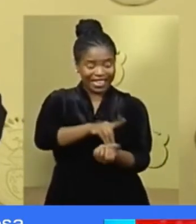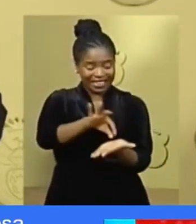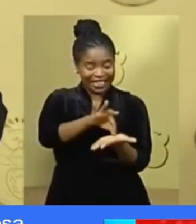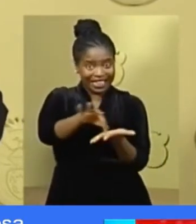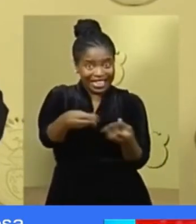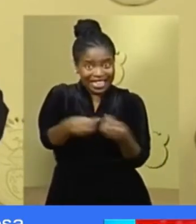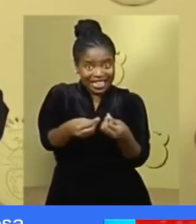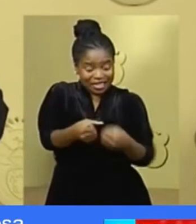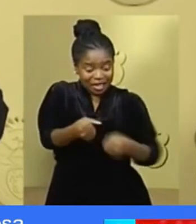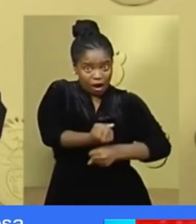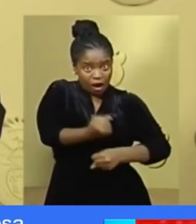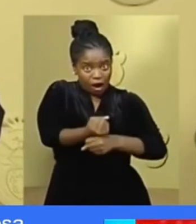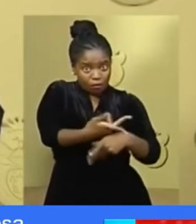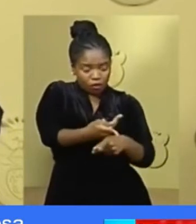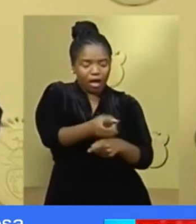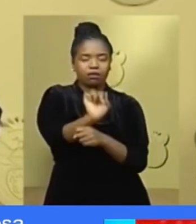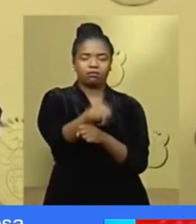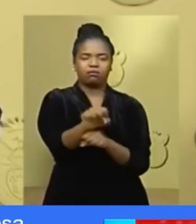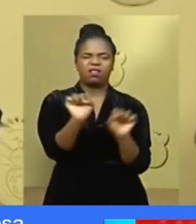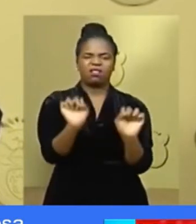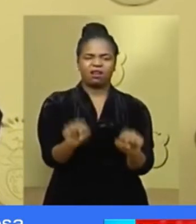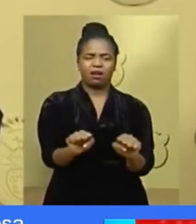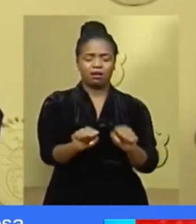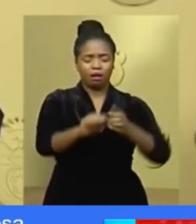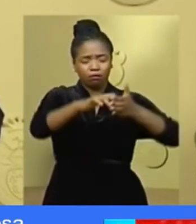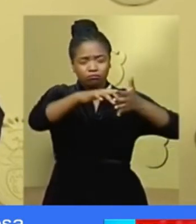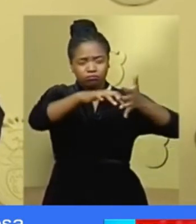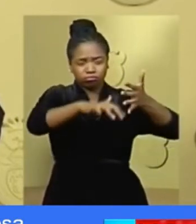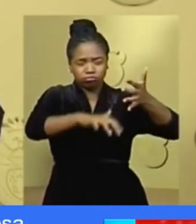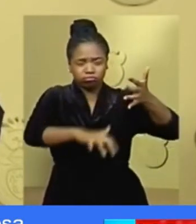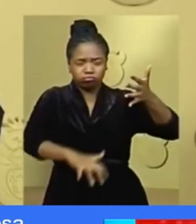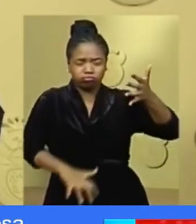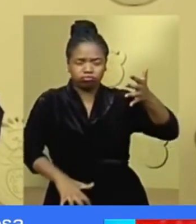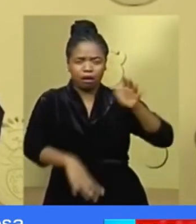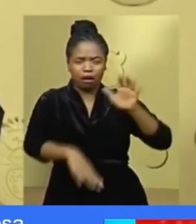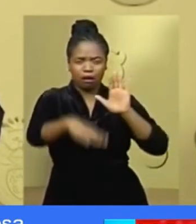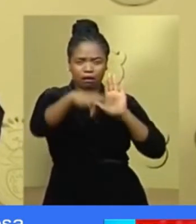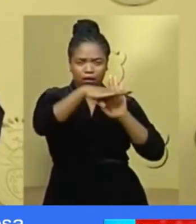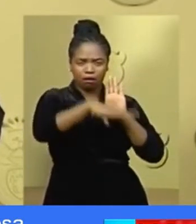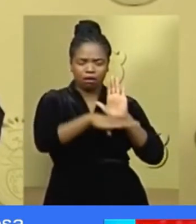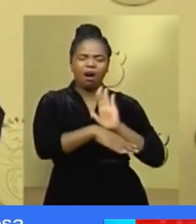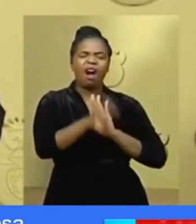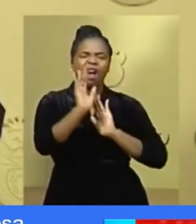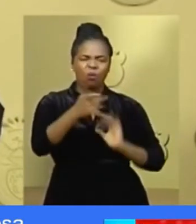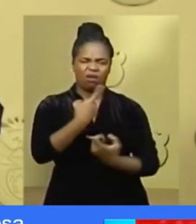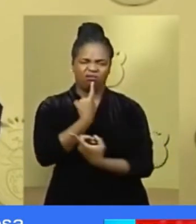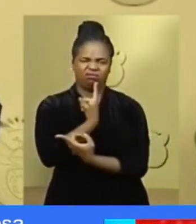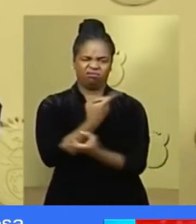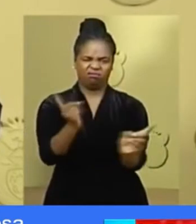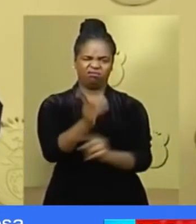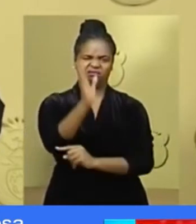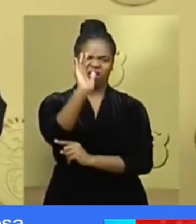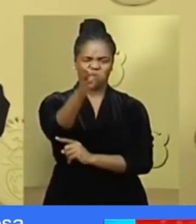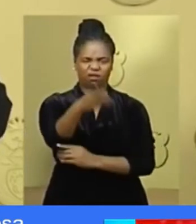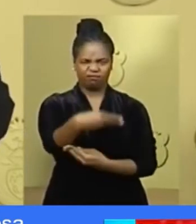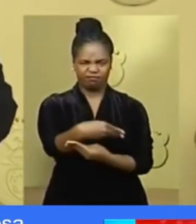products. A full list of essential personnel will be published in due course.